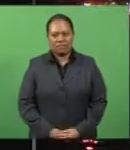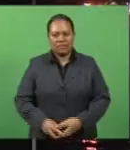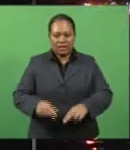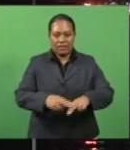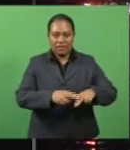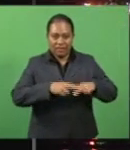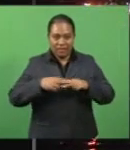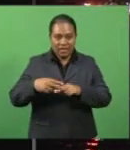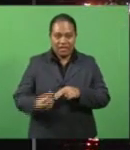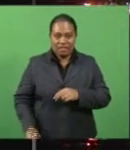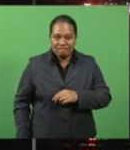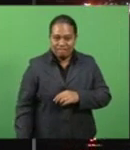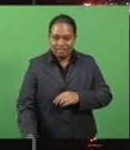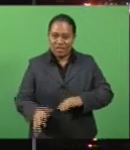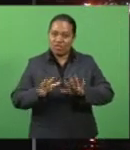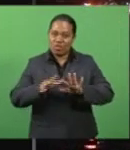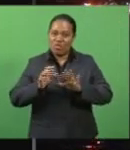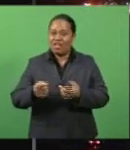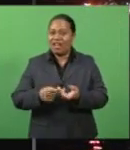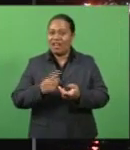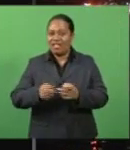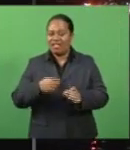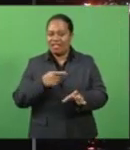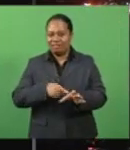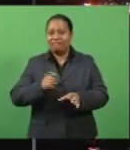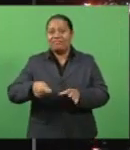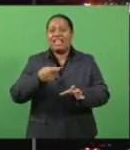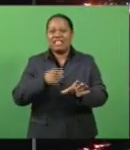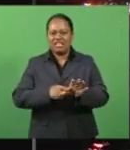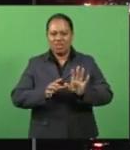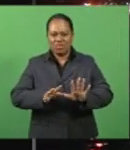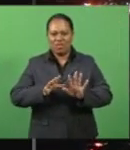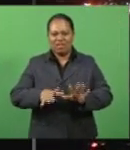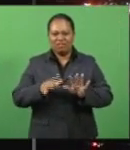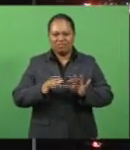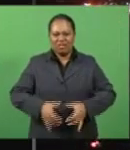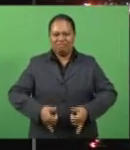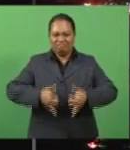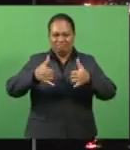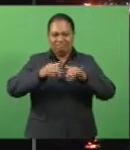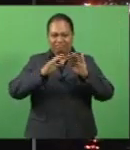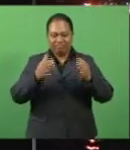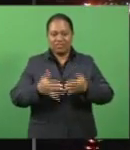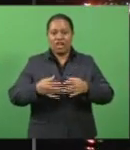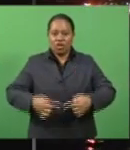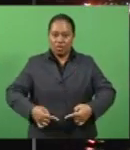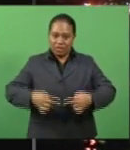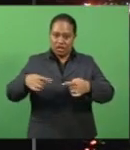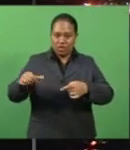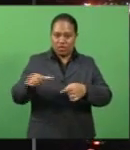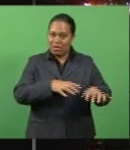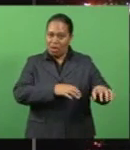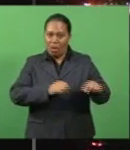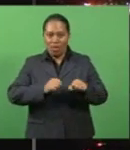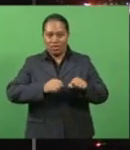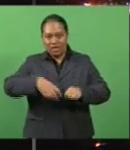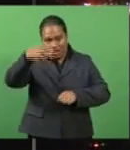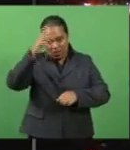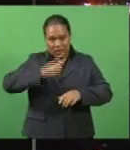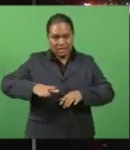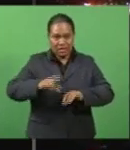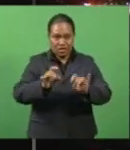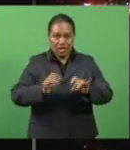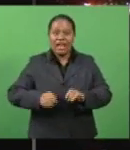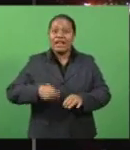Fiji's bowlers will have to wait another year to compete at the World Bowling Championships. The competition was set to be hosted in Queensland, Australia